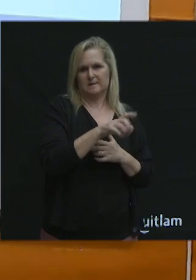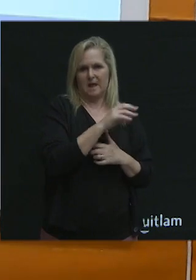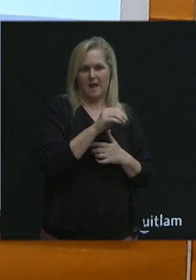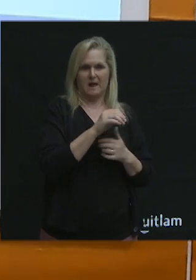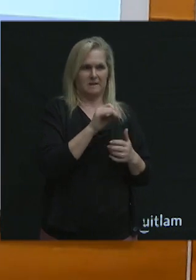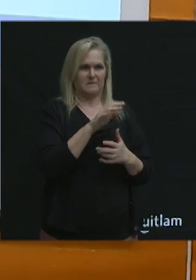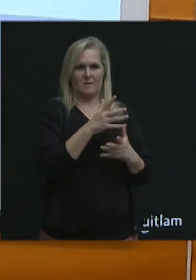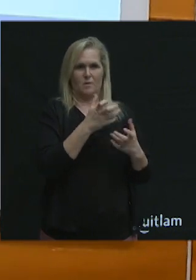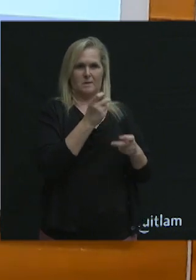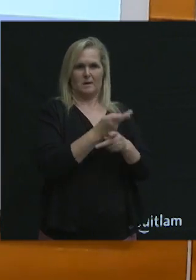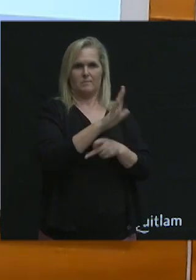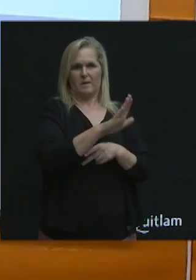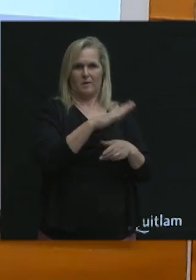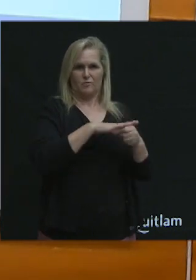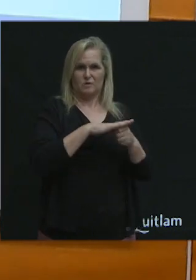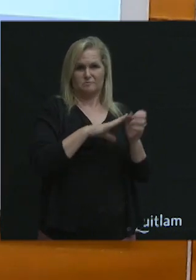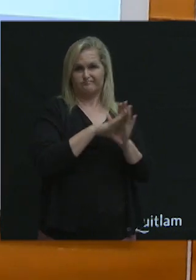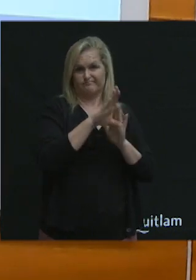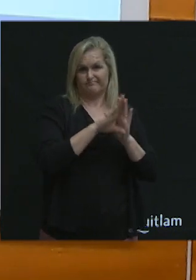going to keep their region moving.